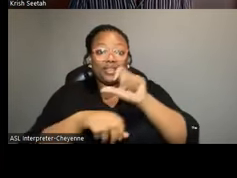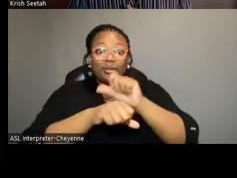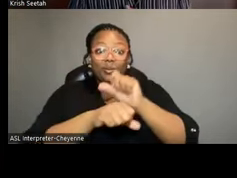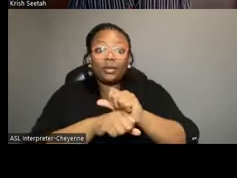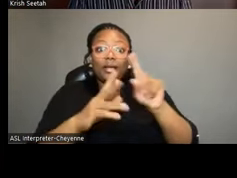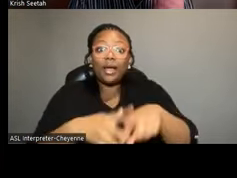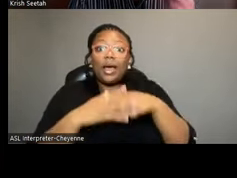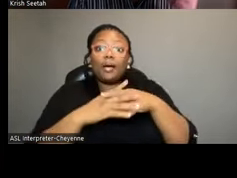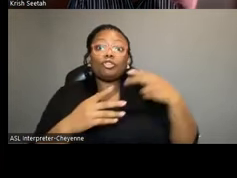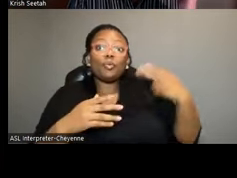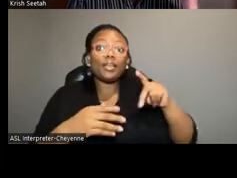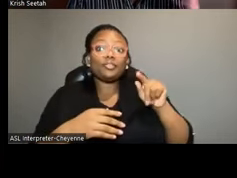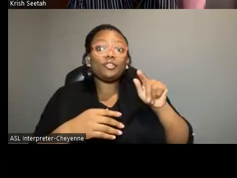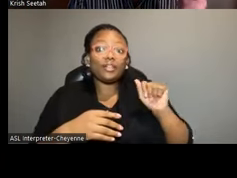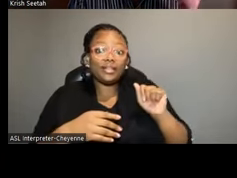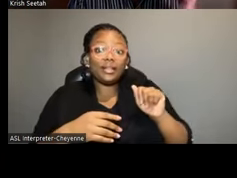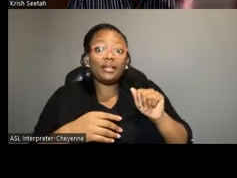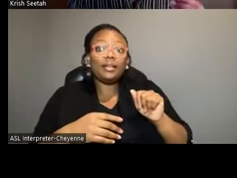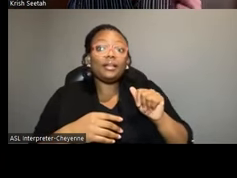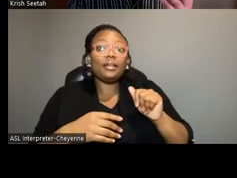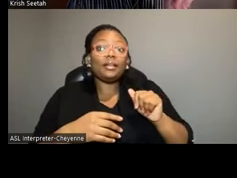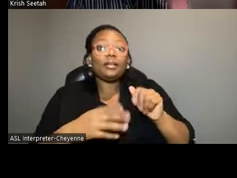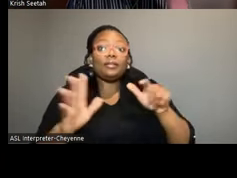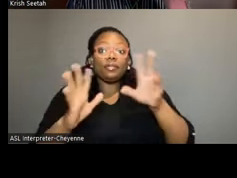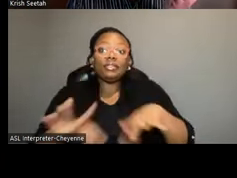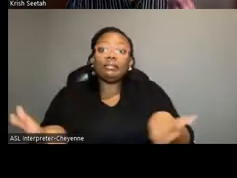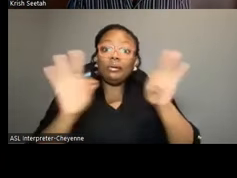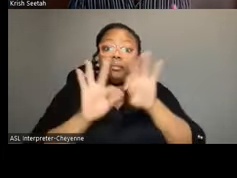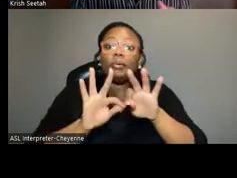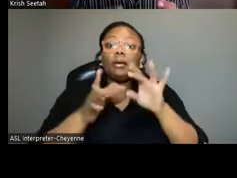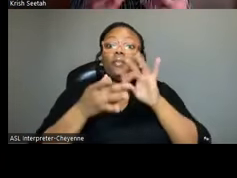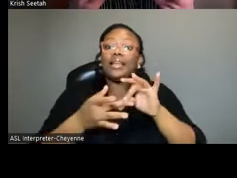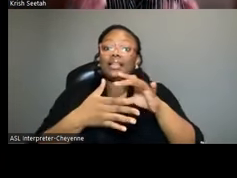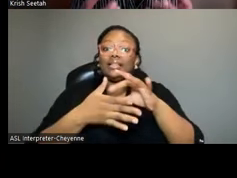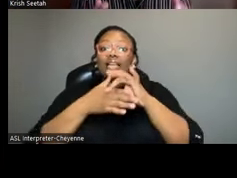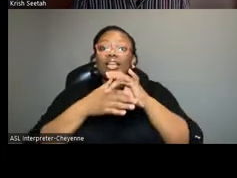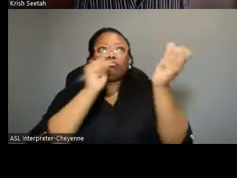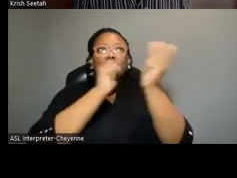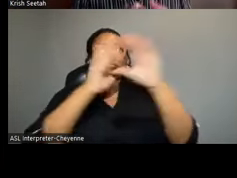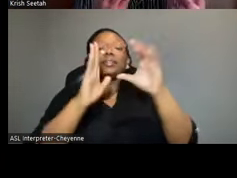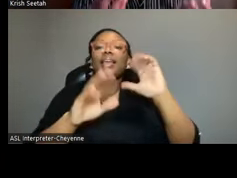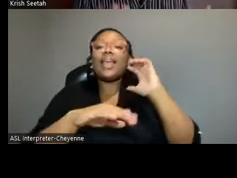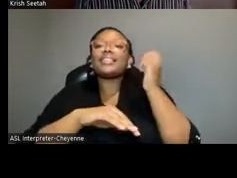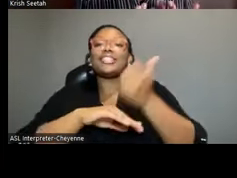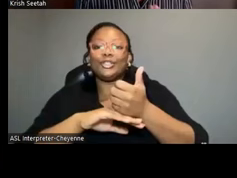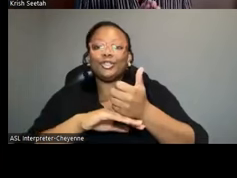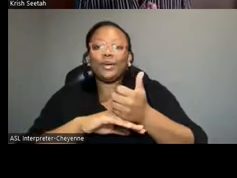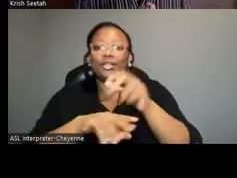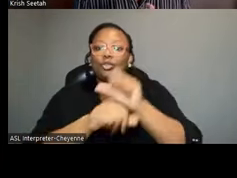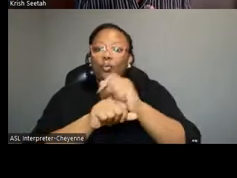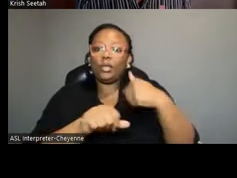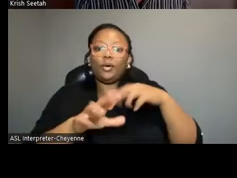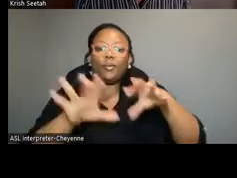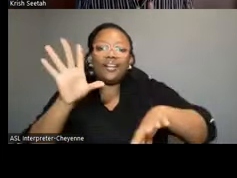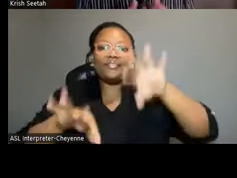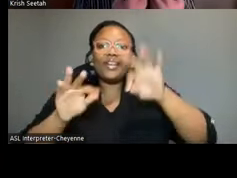I'll start with the historical data, which has been absolutely critical in terms of contextualizing and situating the work that we're finding